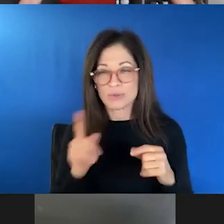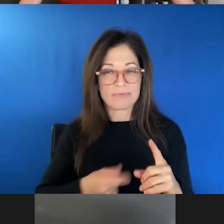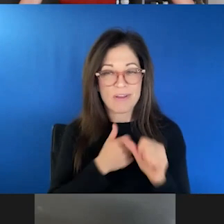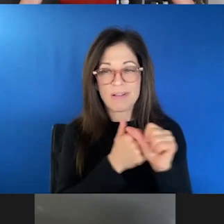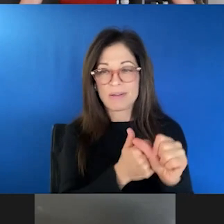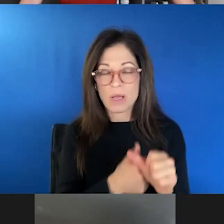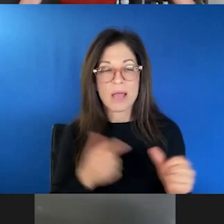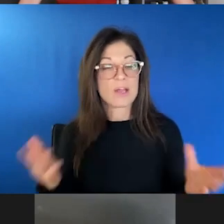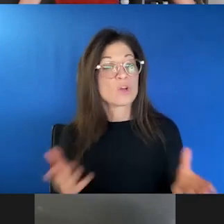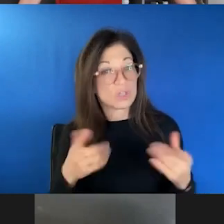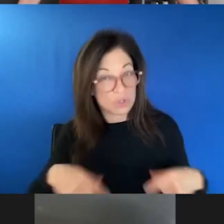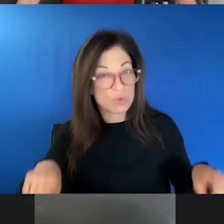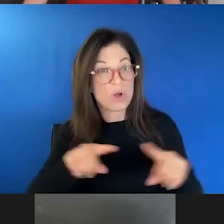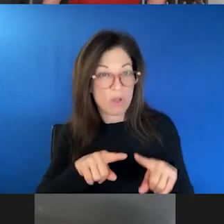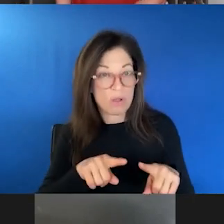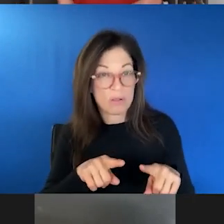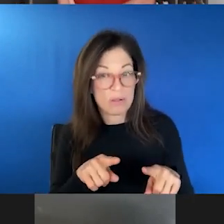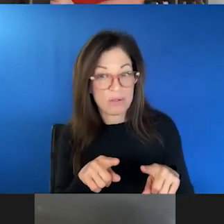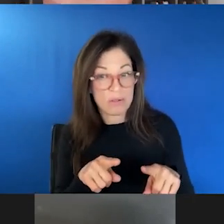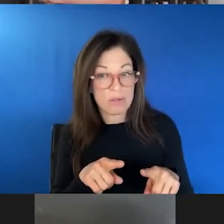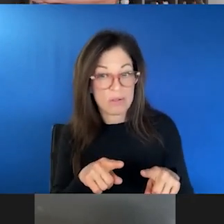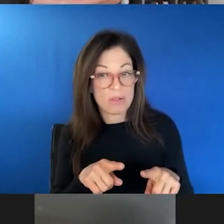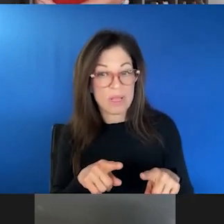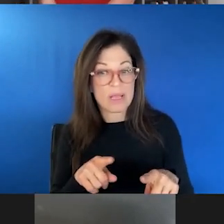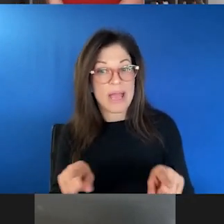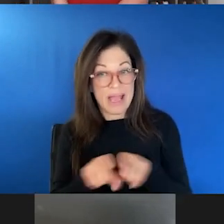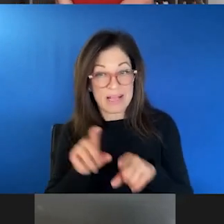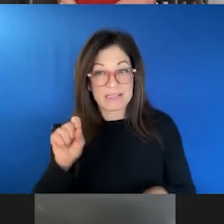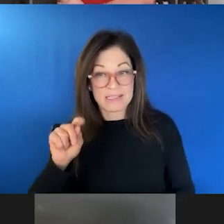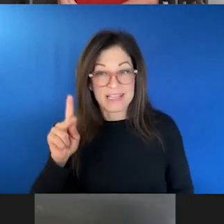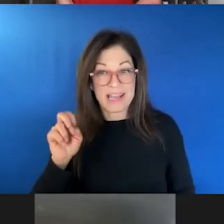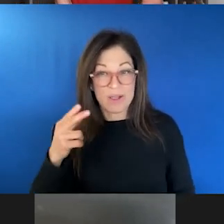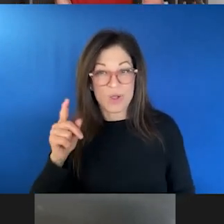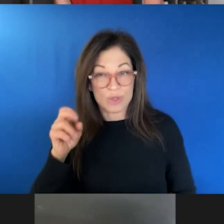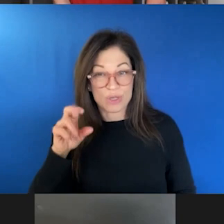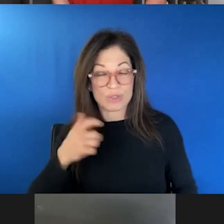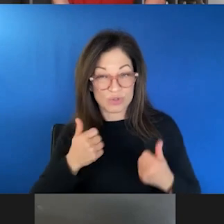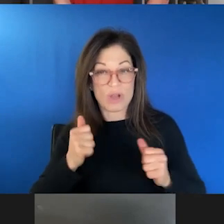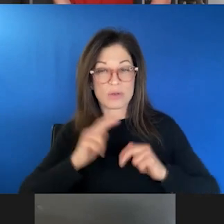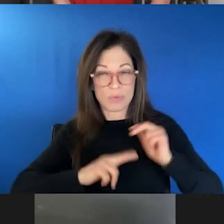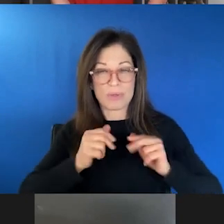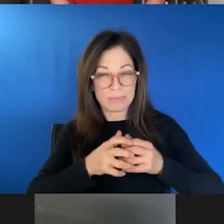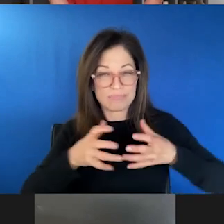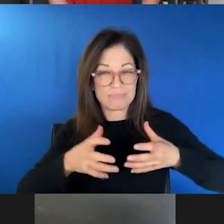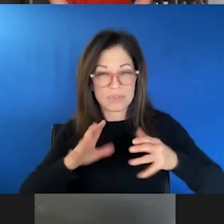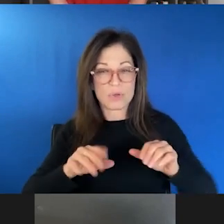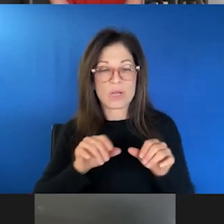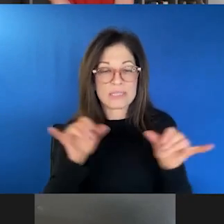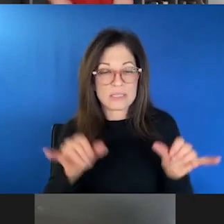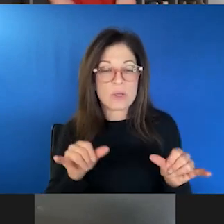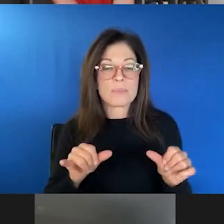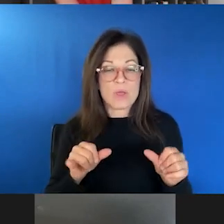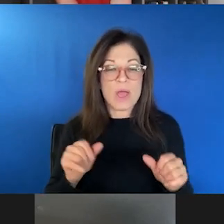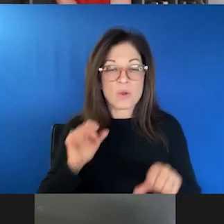I would encourage you all as, as stakeholders that are trying to grow the capacity of your crisis systems to work with Medicaid and come up with